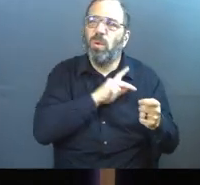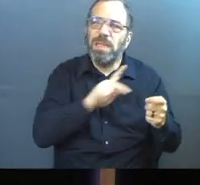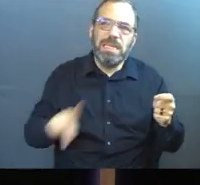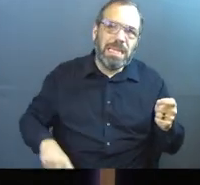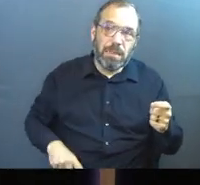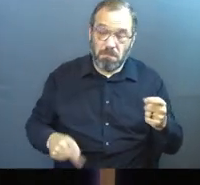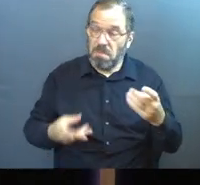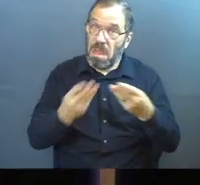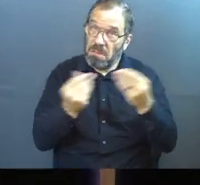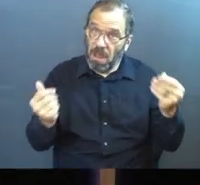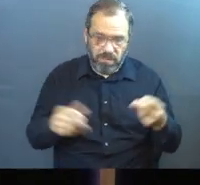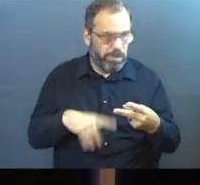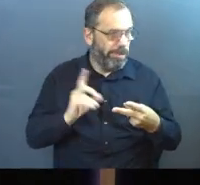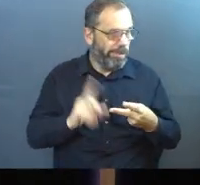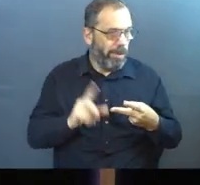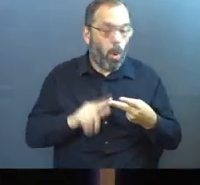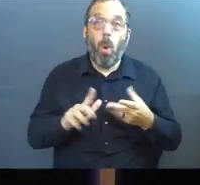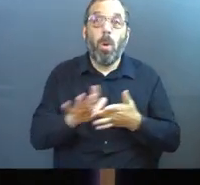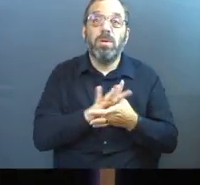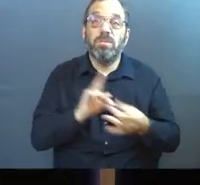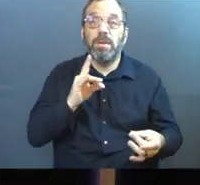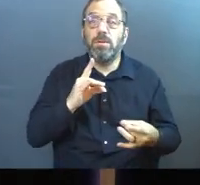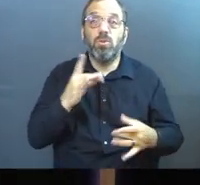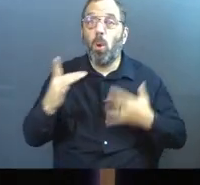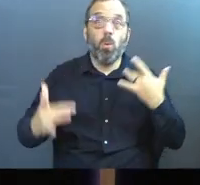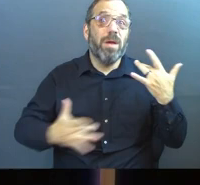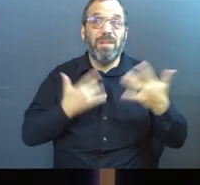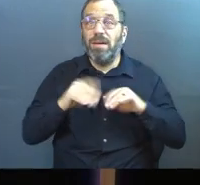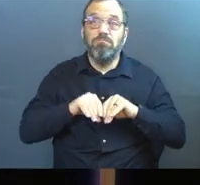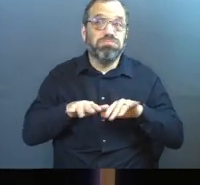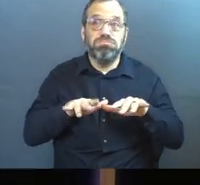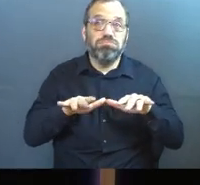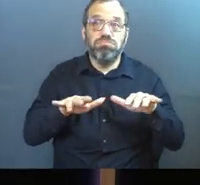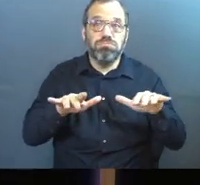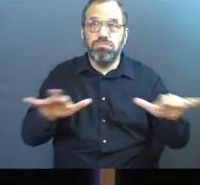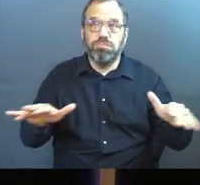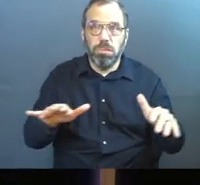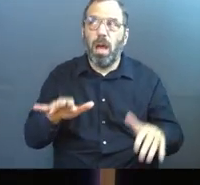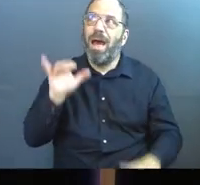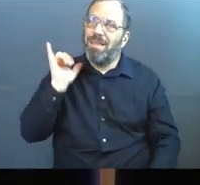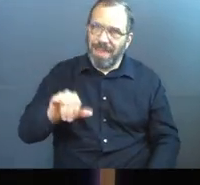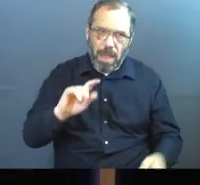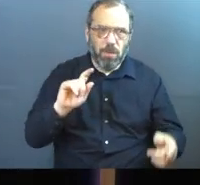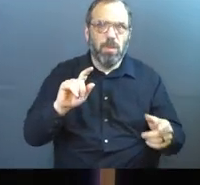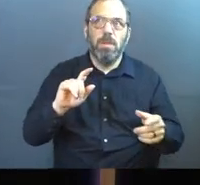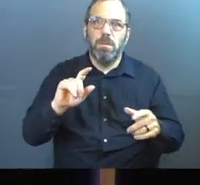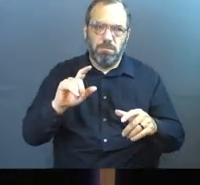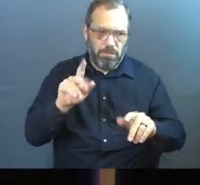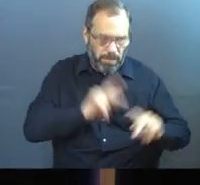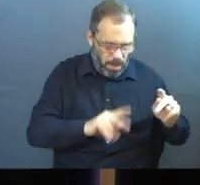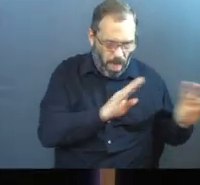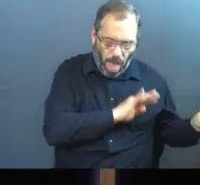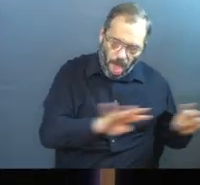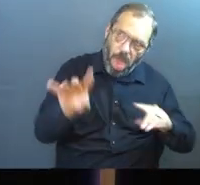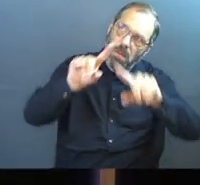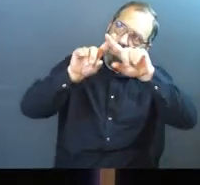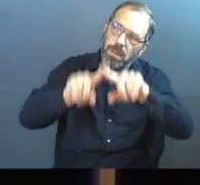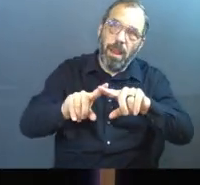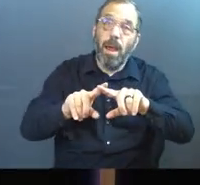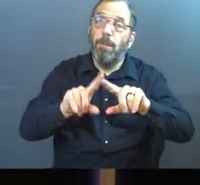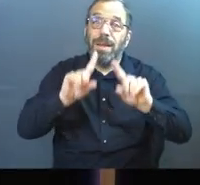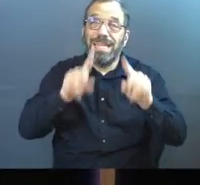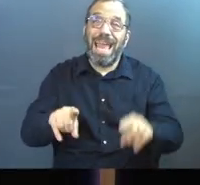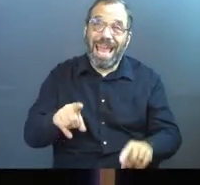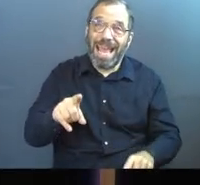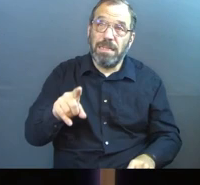would deal with the problem. Or maybe a spiritual revival would sweep the nation. And that would bring people back to God. But the